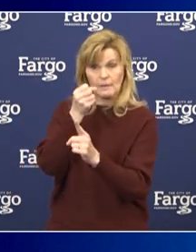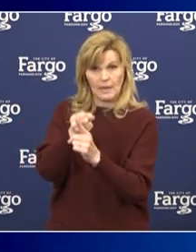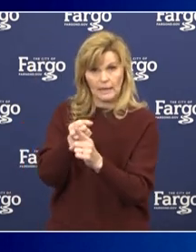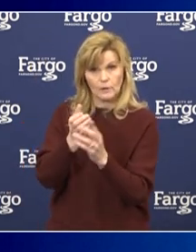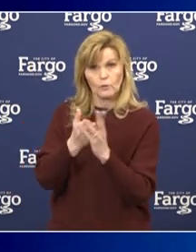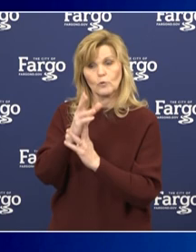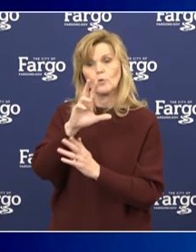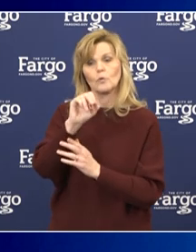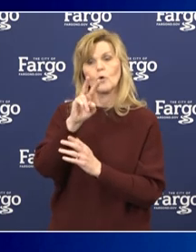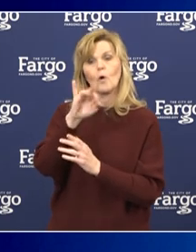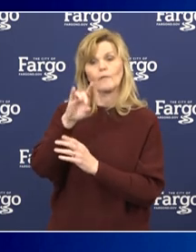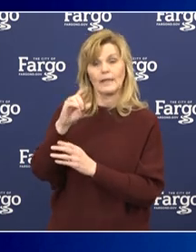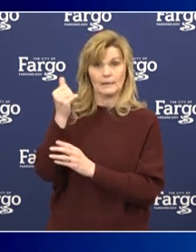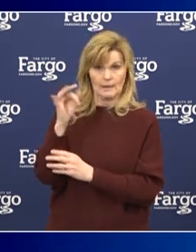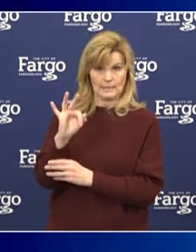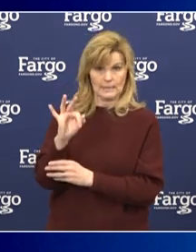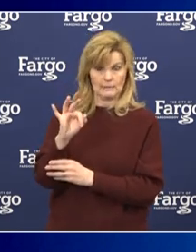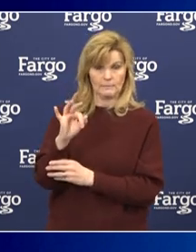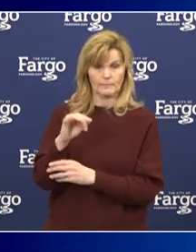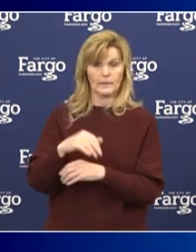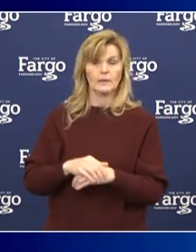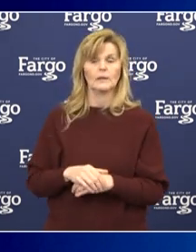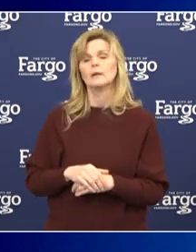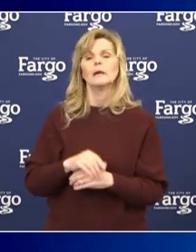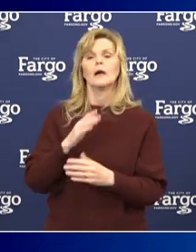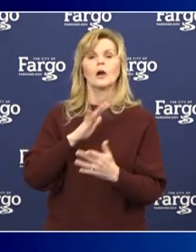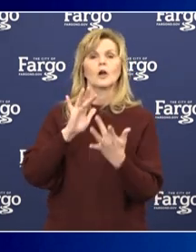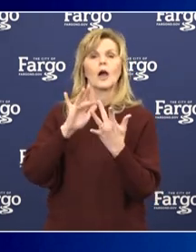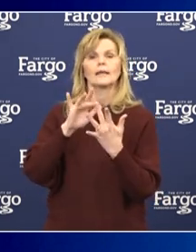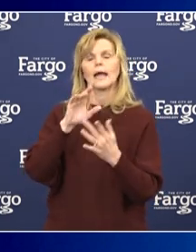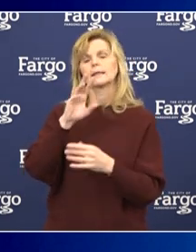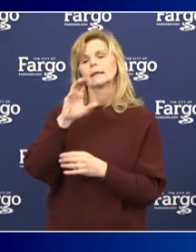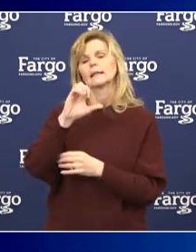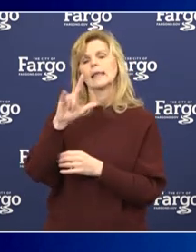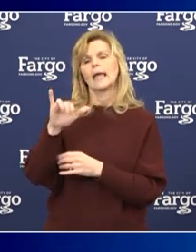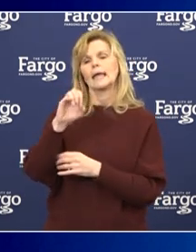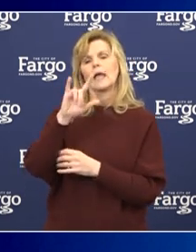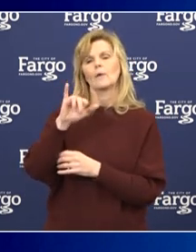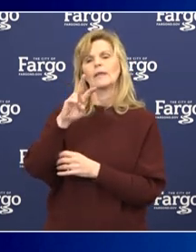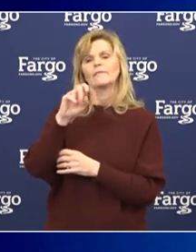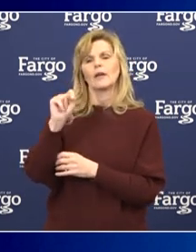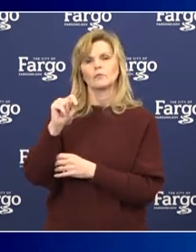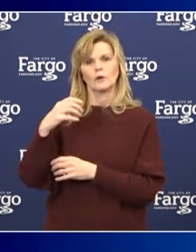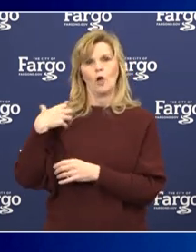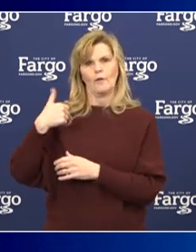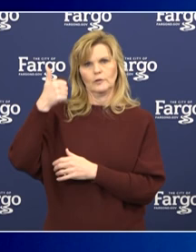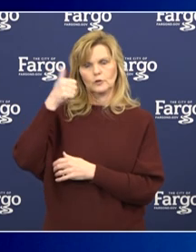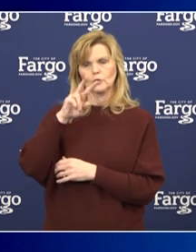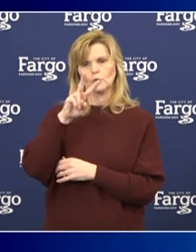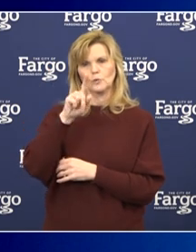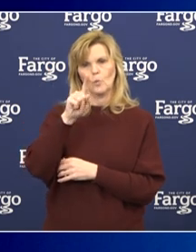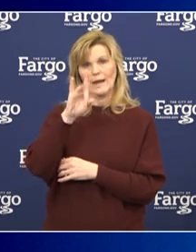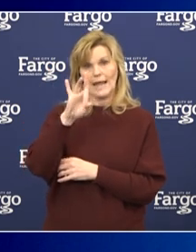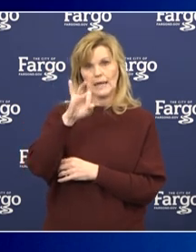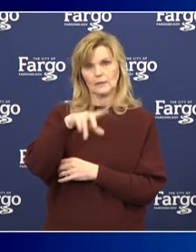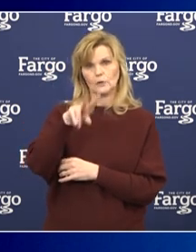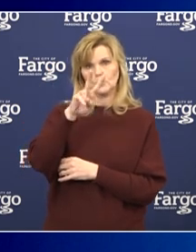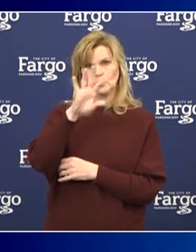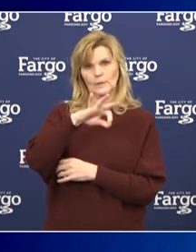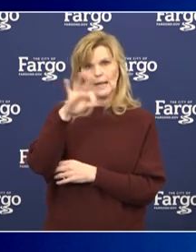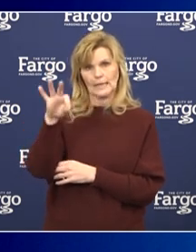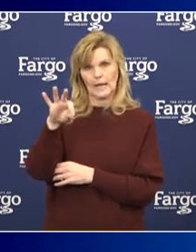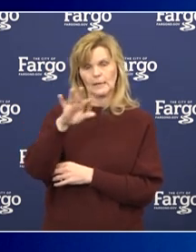COVID-19. Please contact the Clay County Veterans Service Officer by calling 218-299